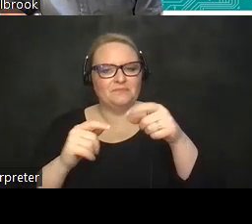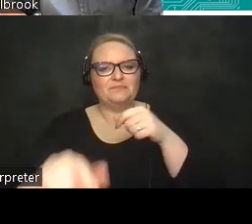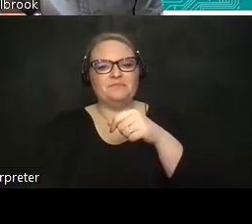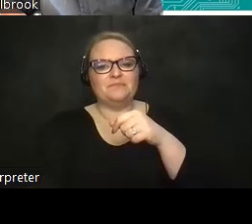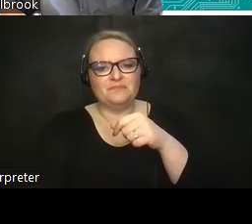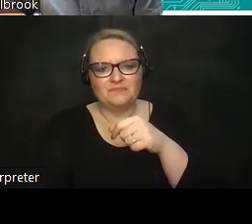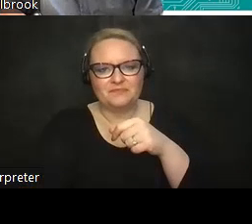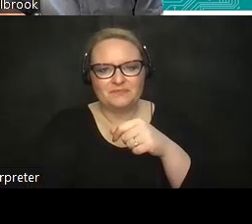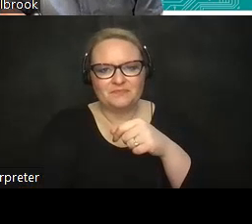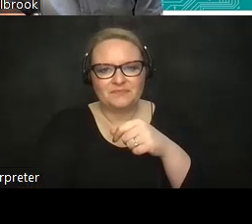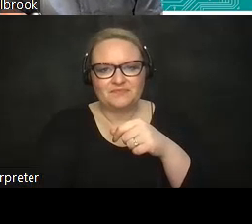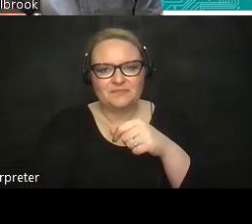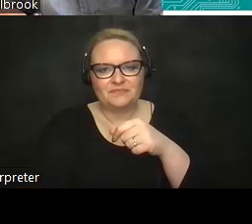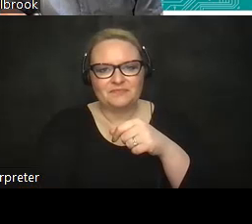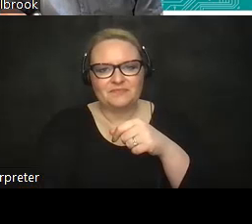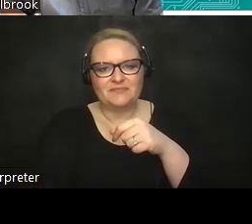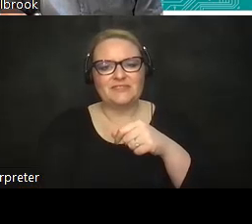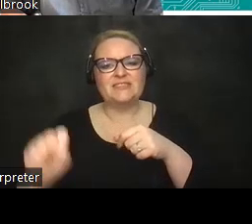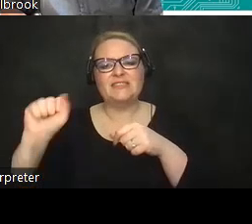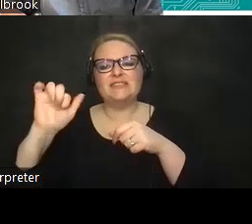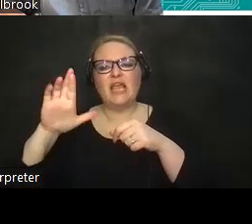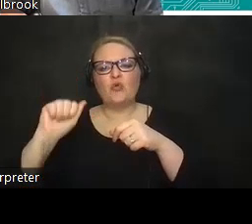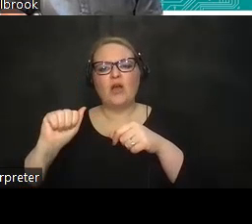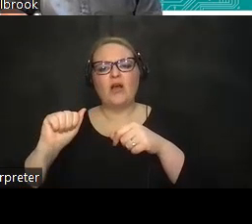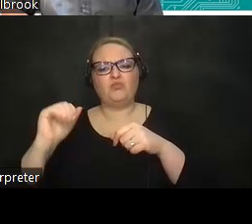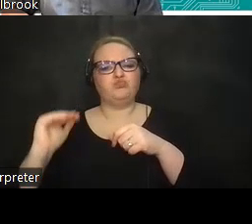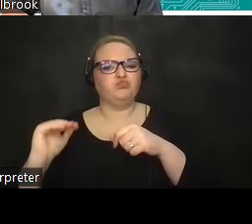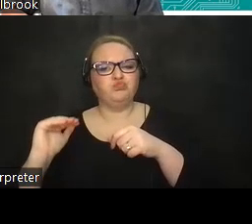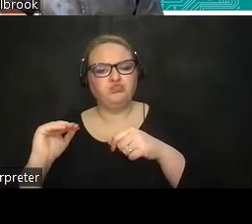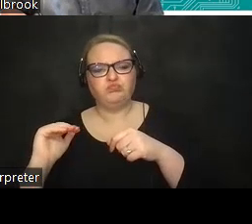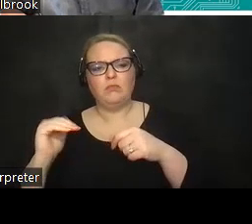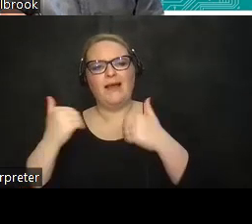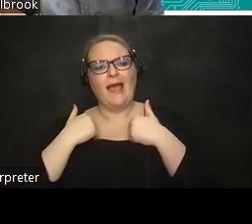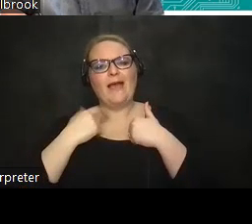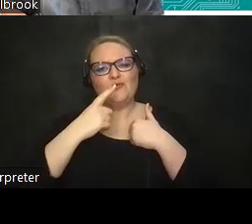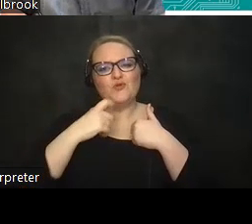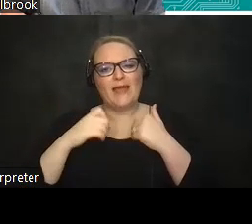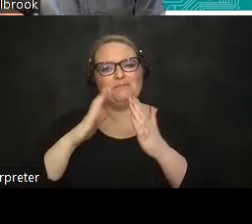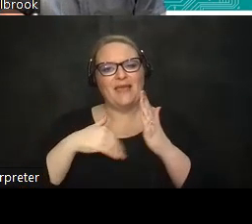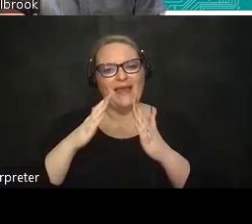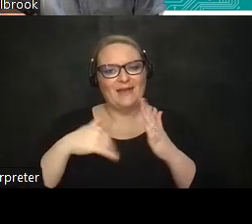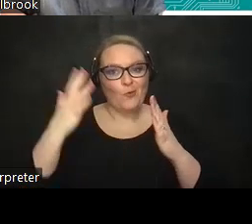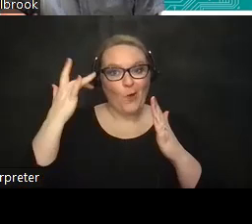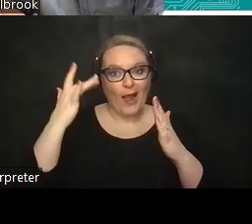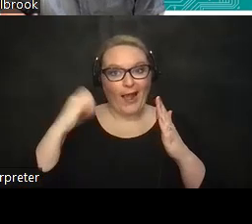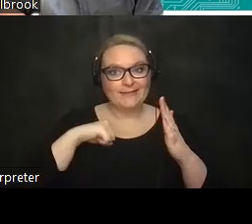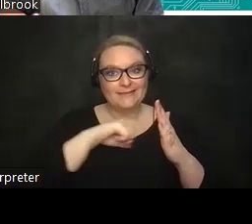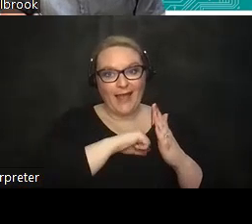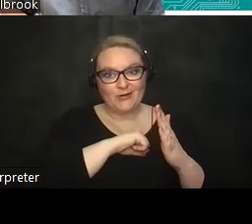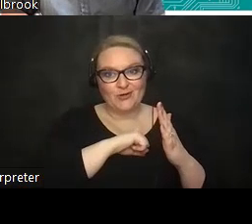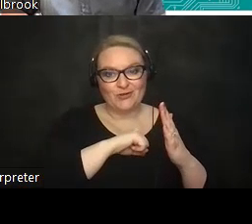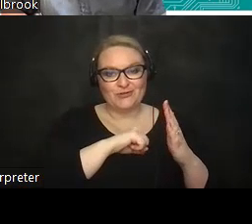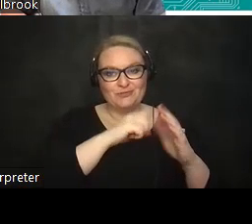sarah was a little girl and so i kind of well i had some leftover red paint from the senator's project